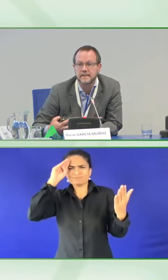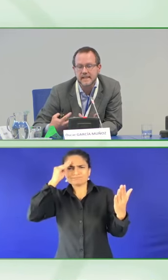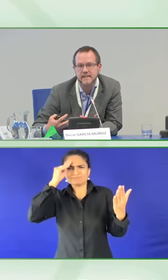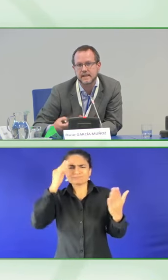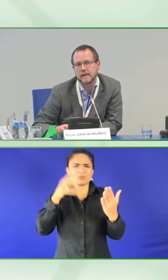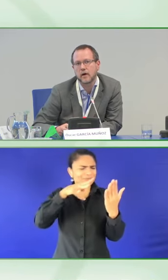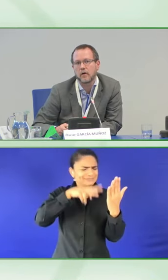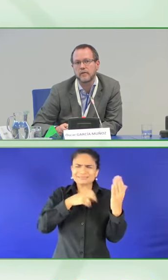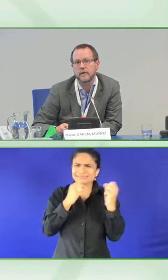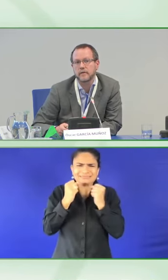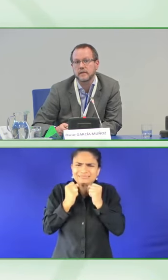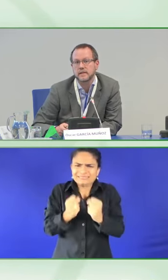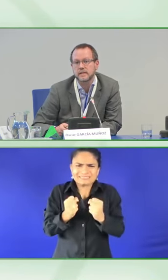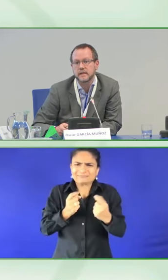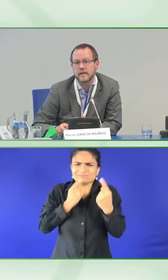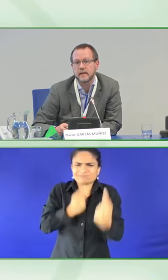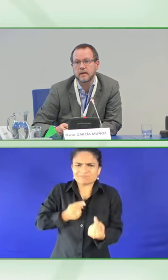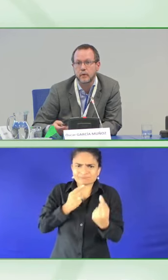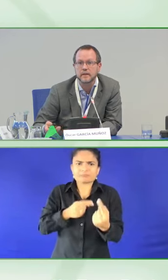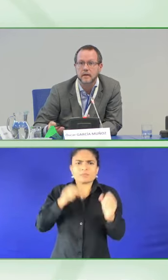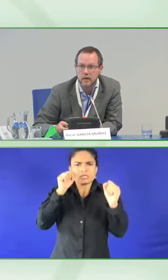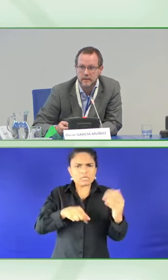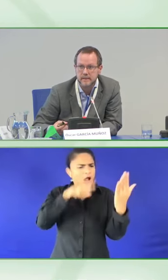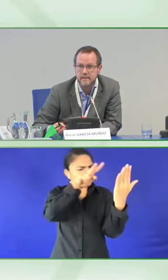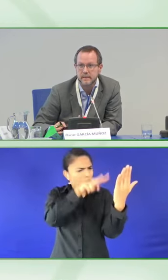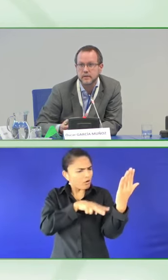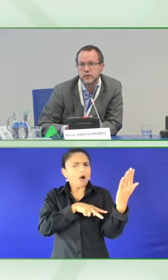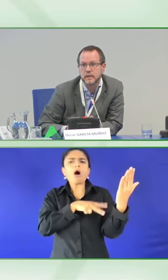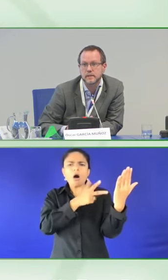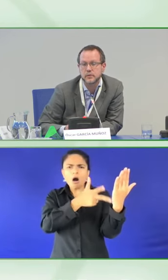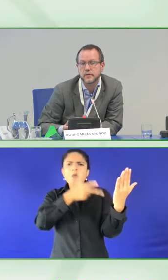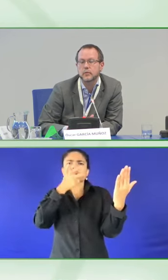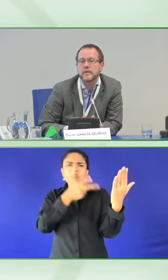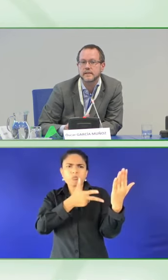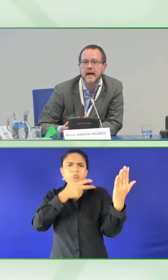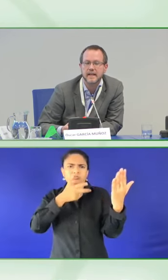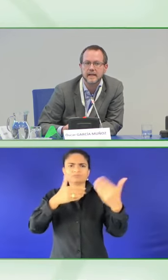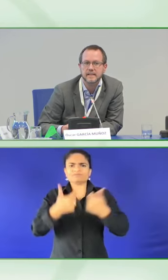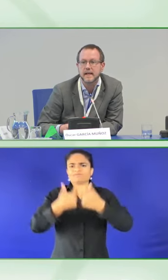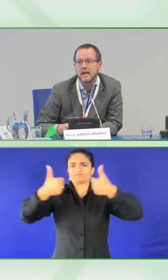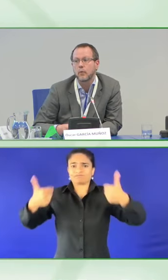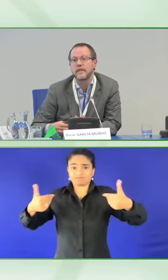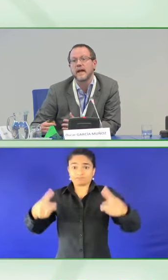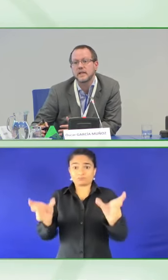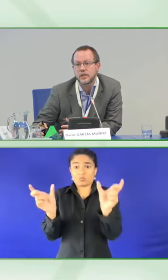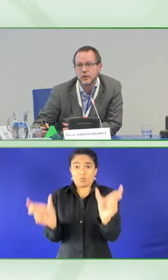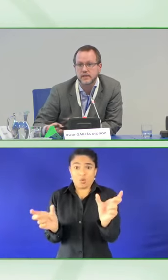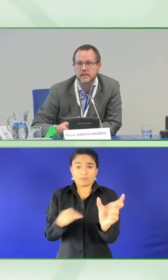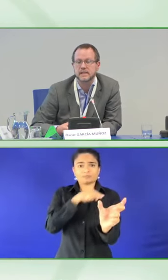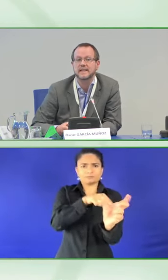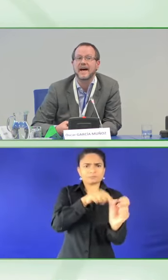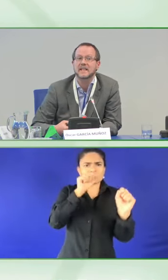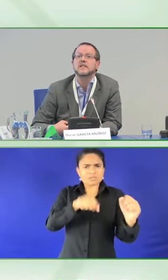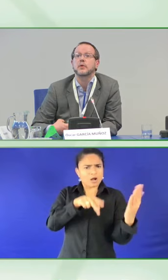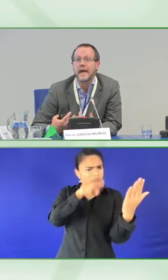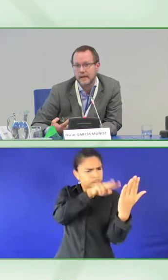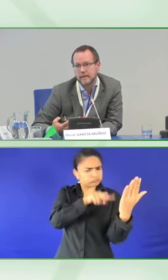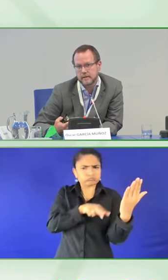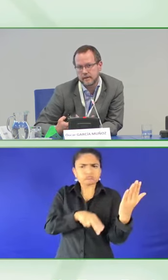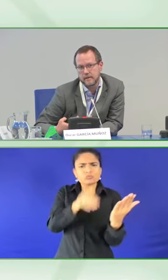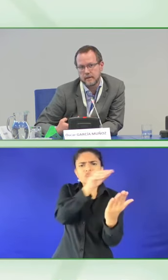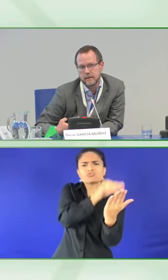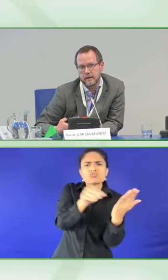the testing of these written contents into easy to read with these guidelines with end users that are